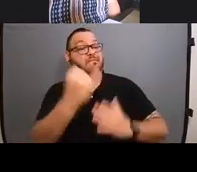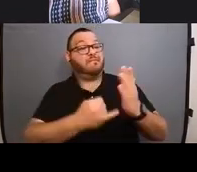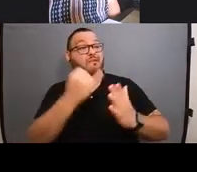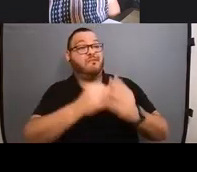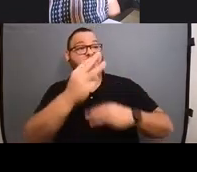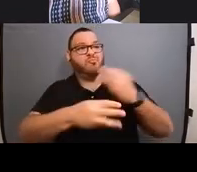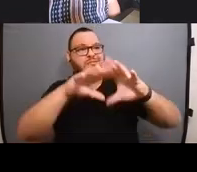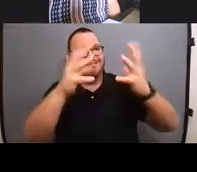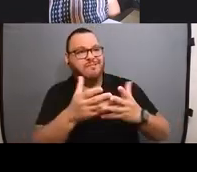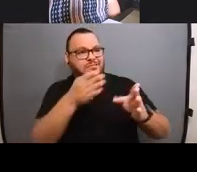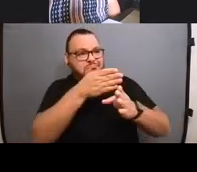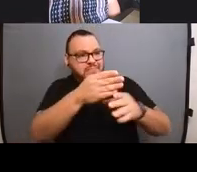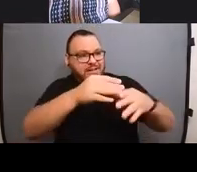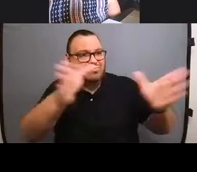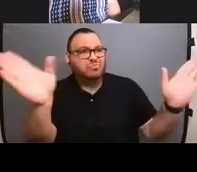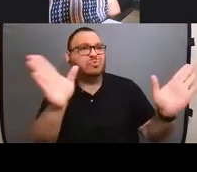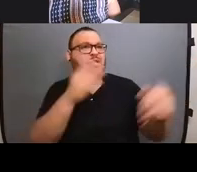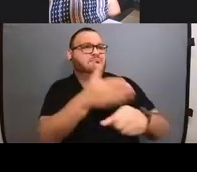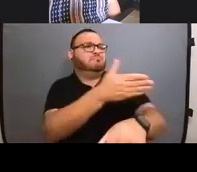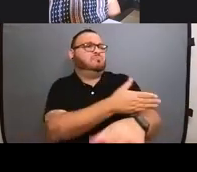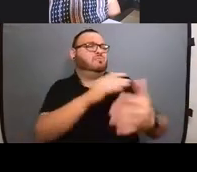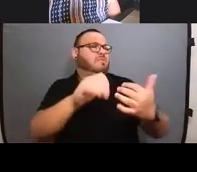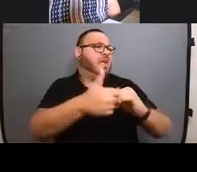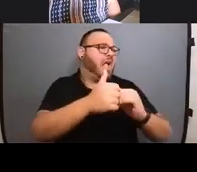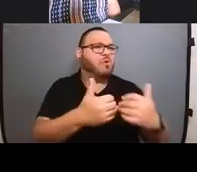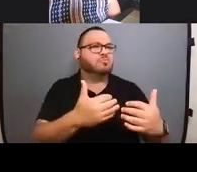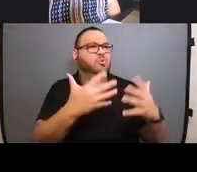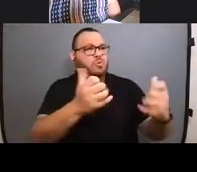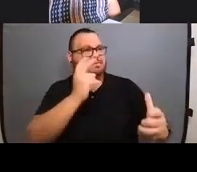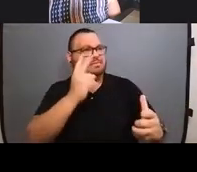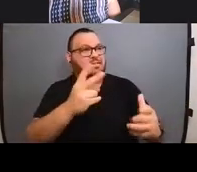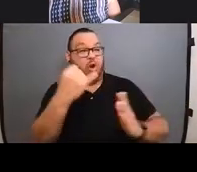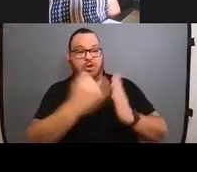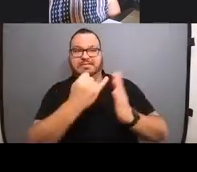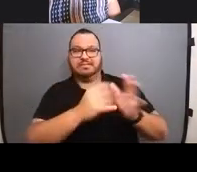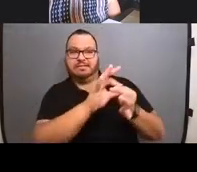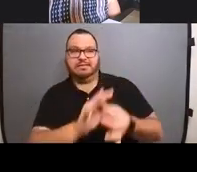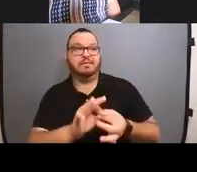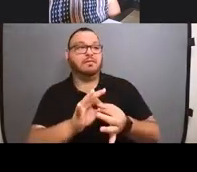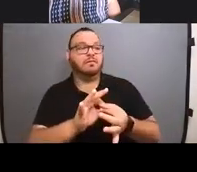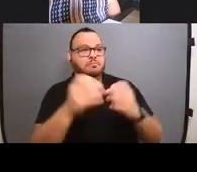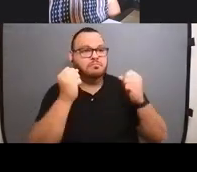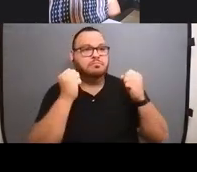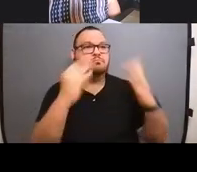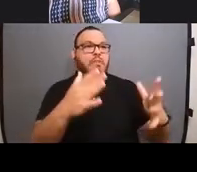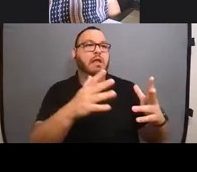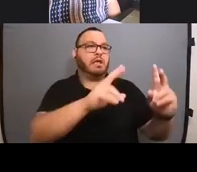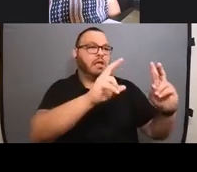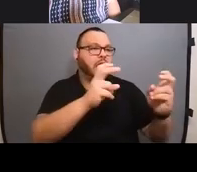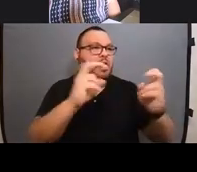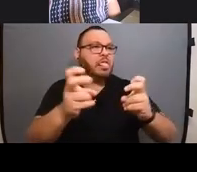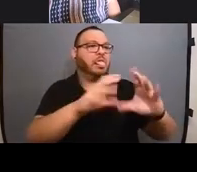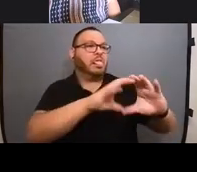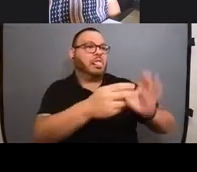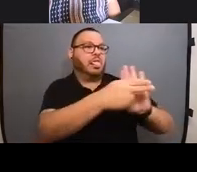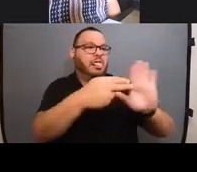mainstream depiction of fat people, specifically from the artistic design side of things? There are a lot of tropes that negatively impact fat